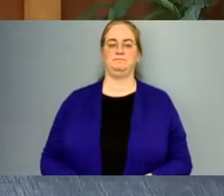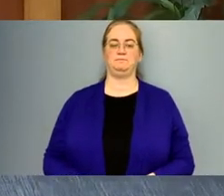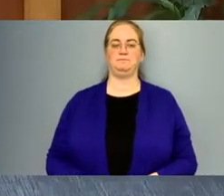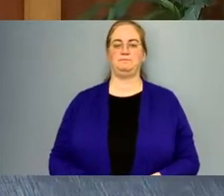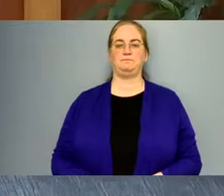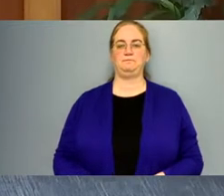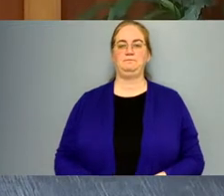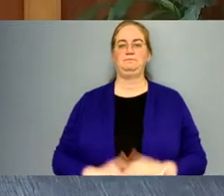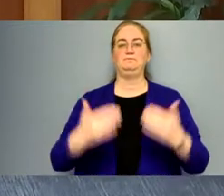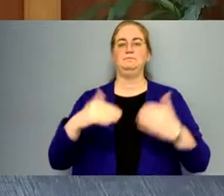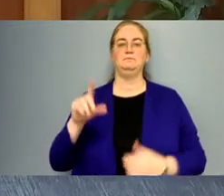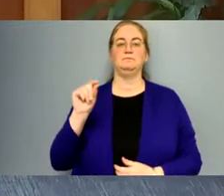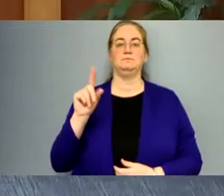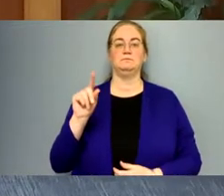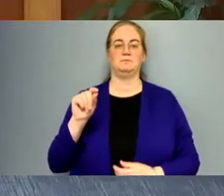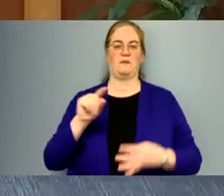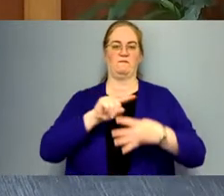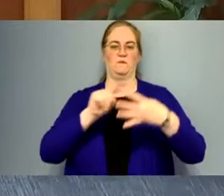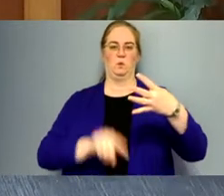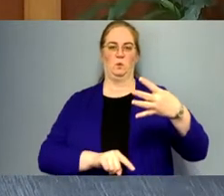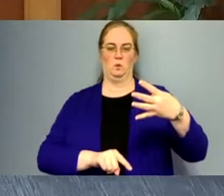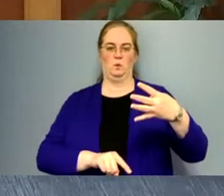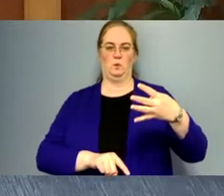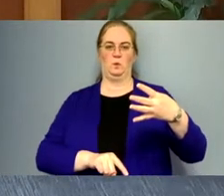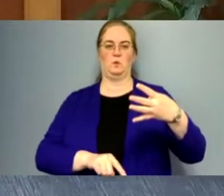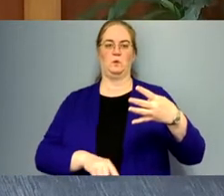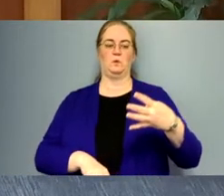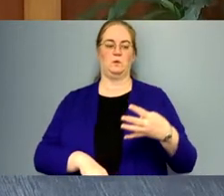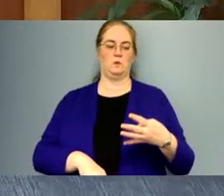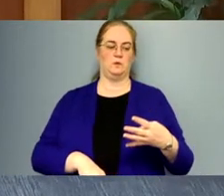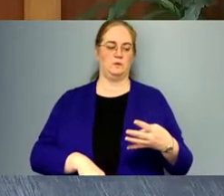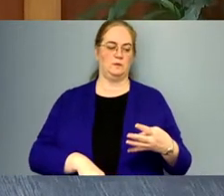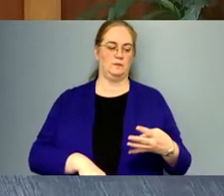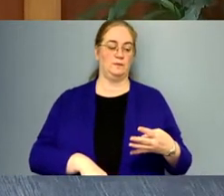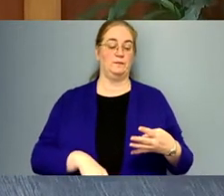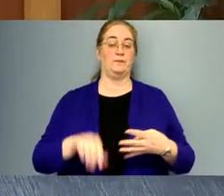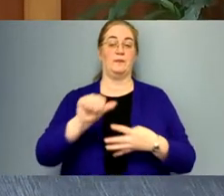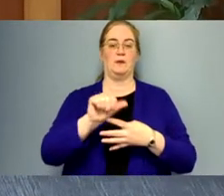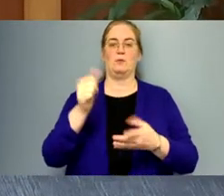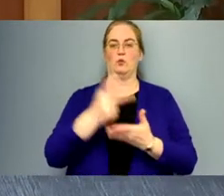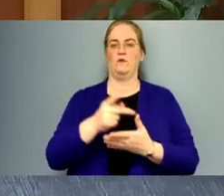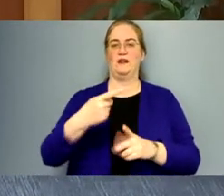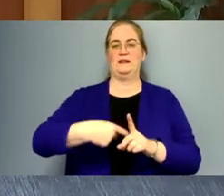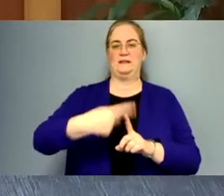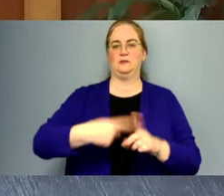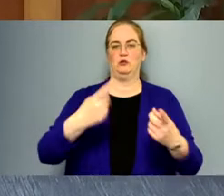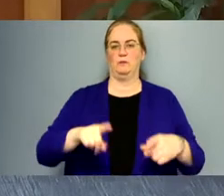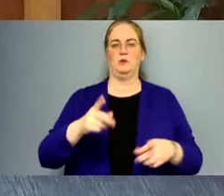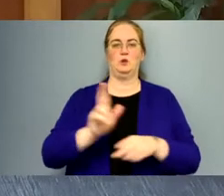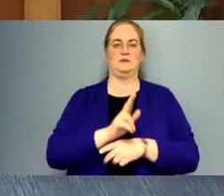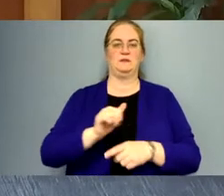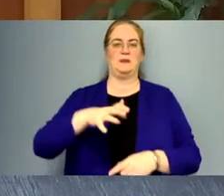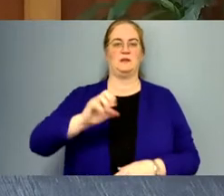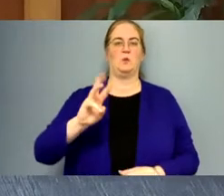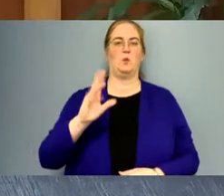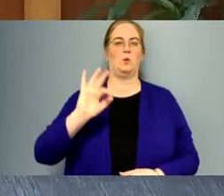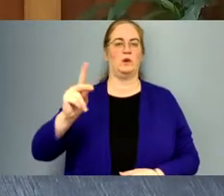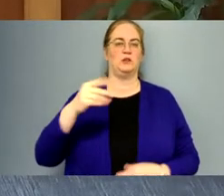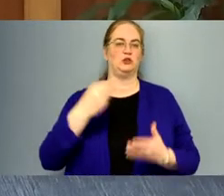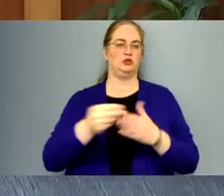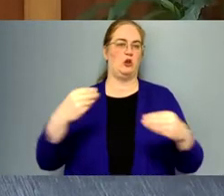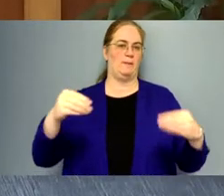Item 20 has four parts. Uh, a is approving a lease agreement to allow use of space at the Warwick shopping